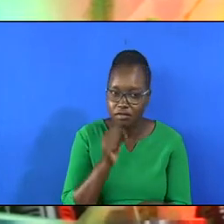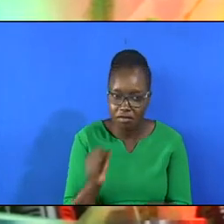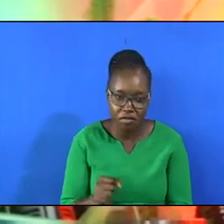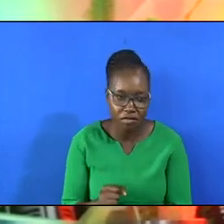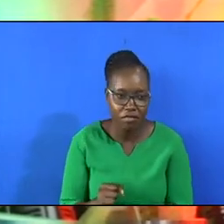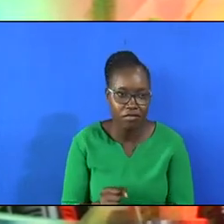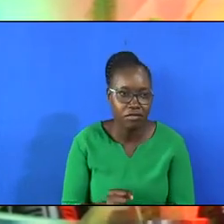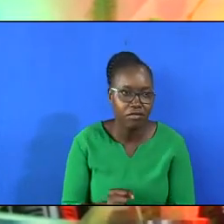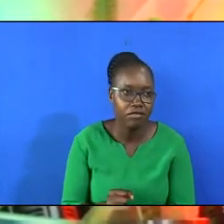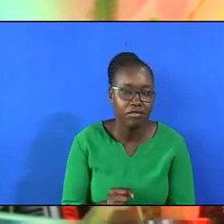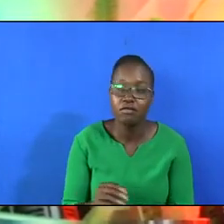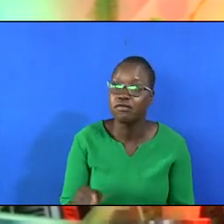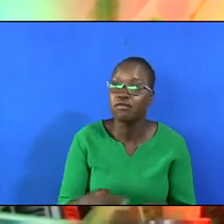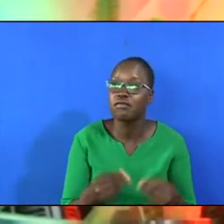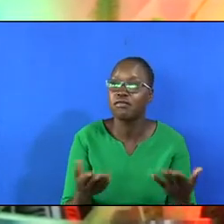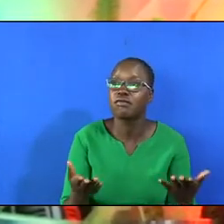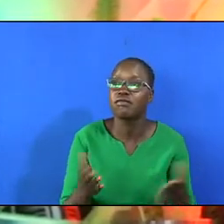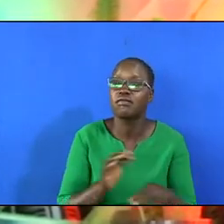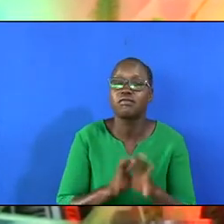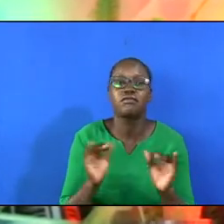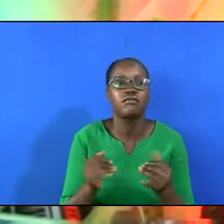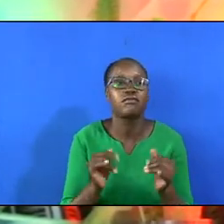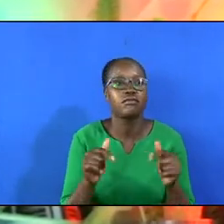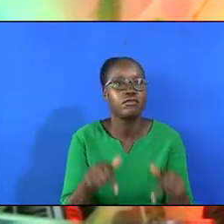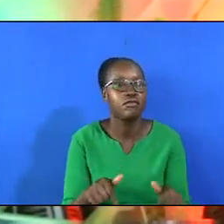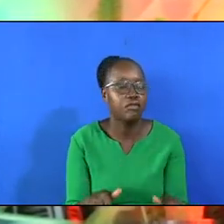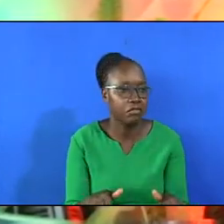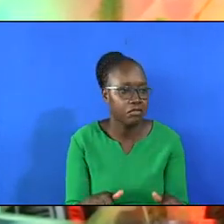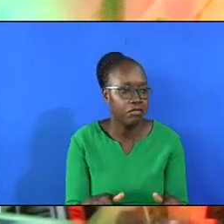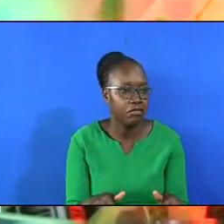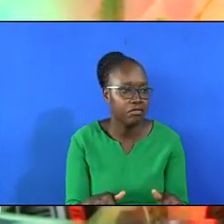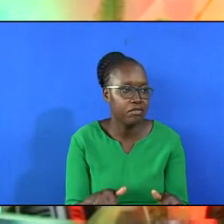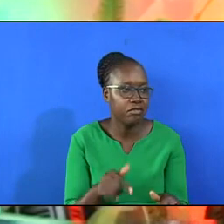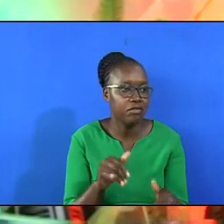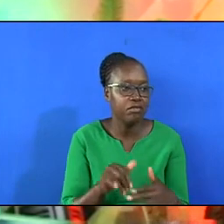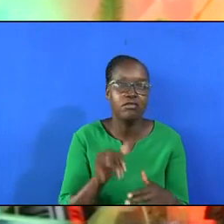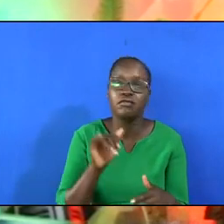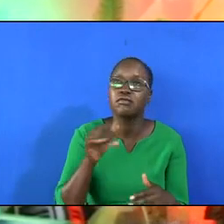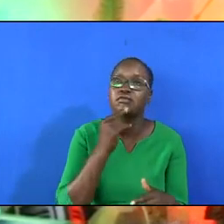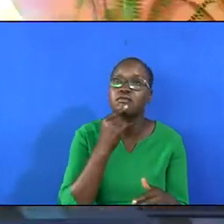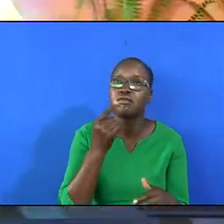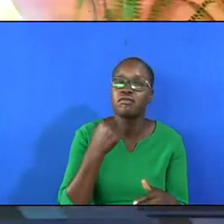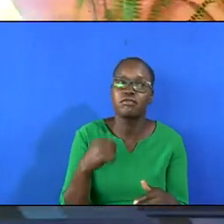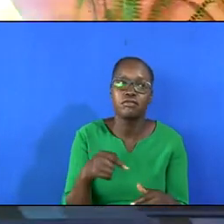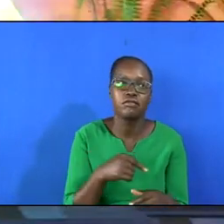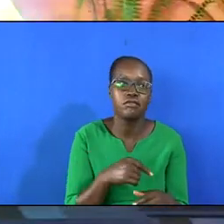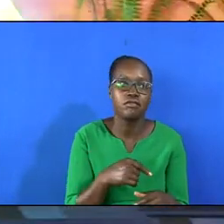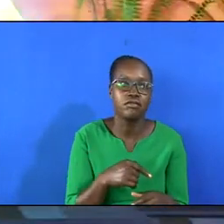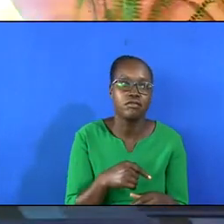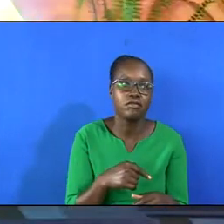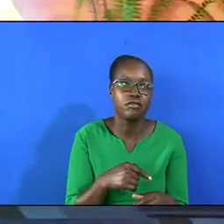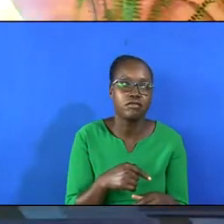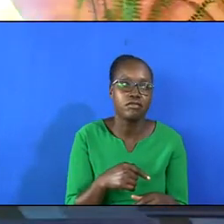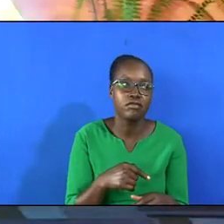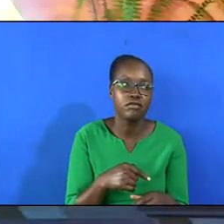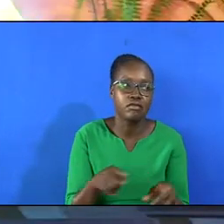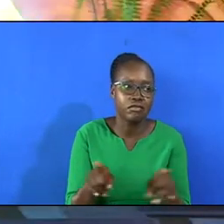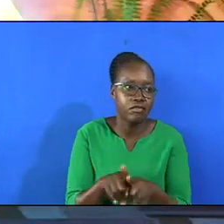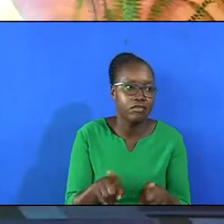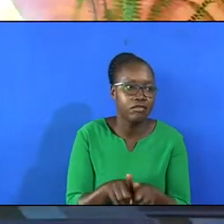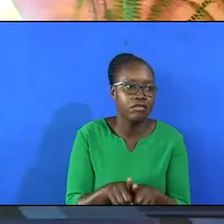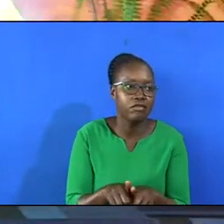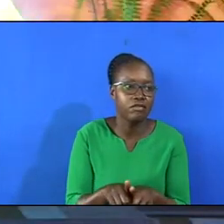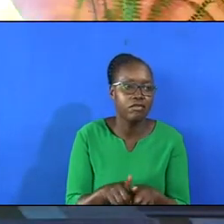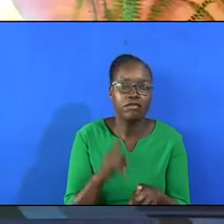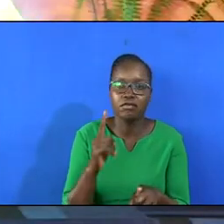I'm giving you good news today that he who commands us is the same